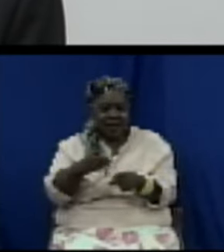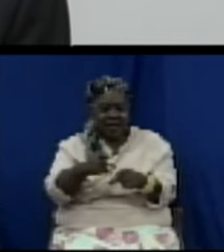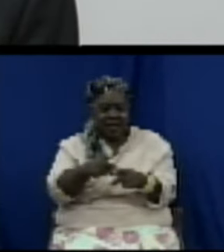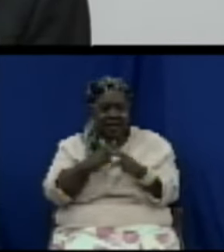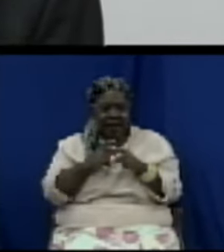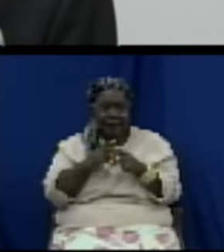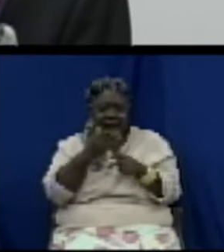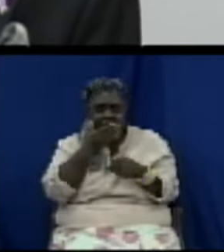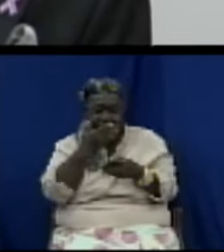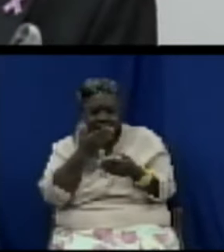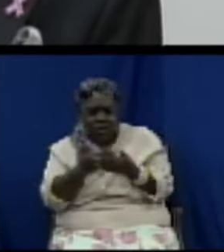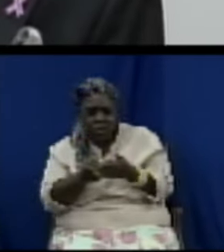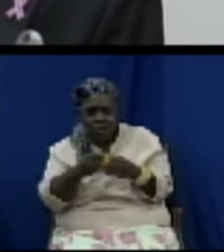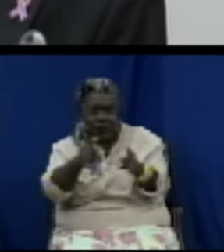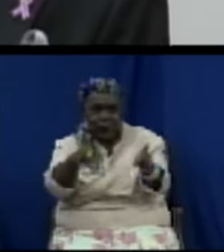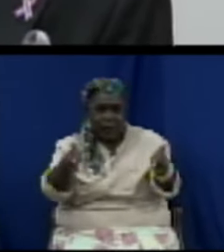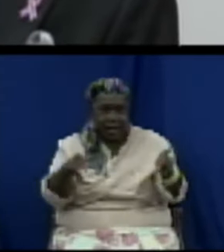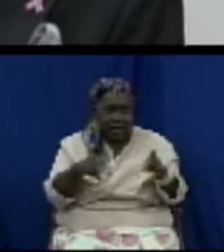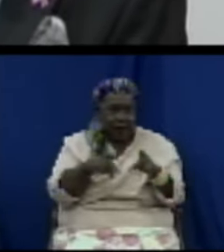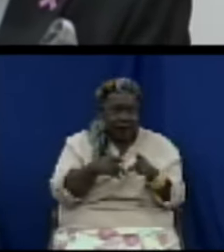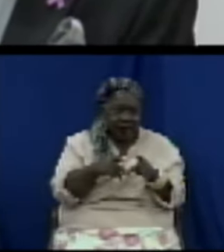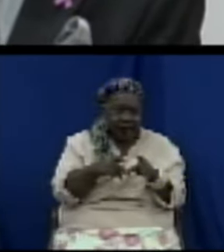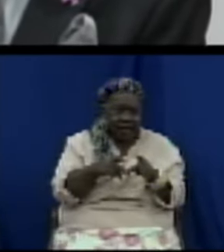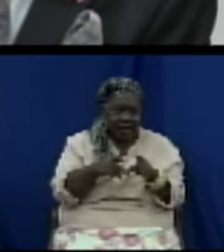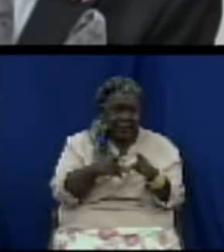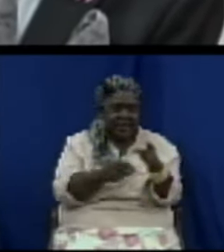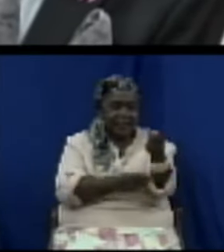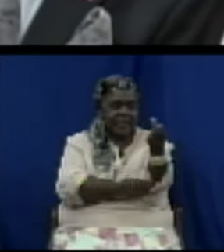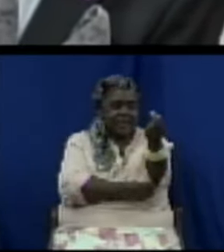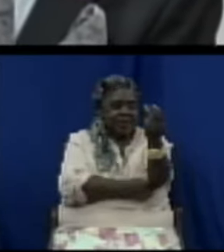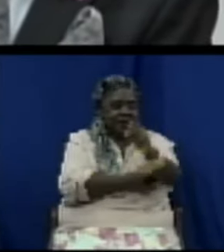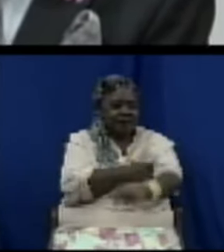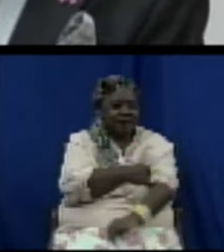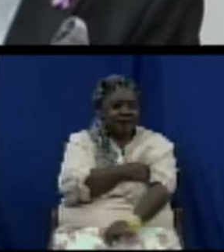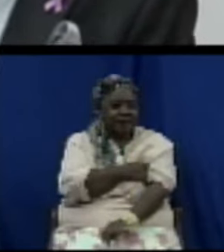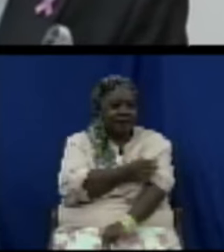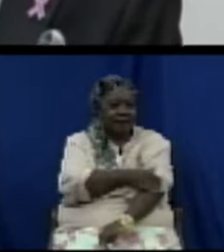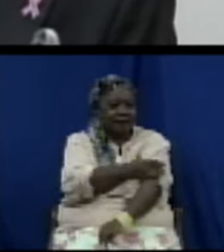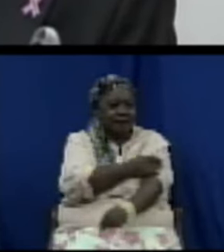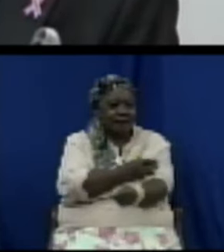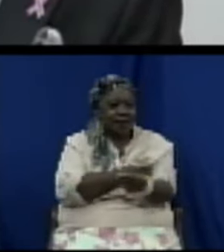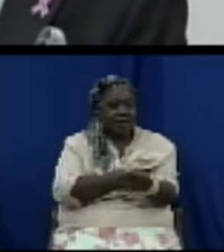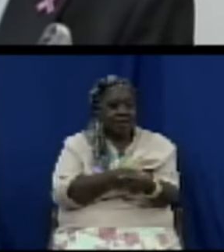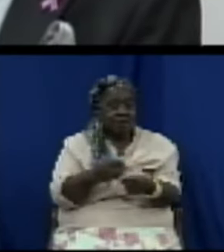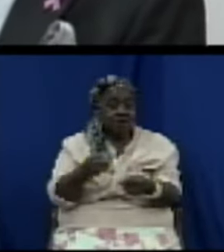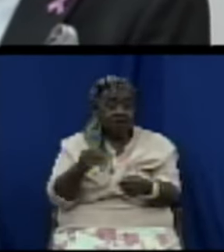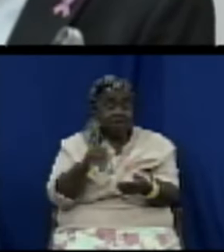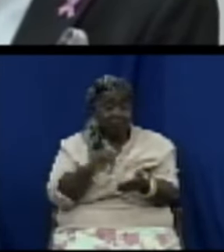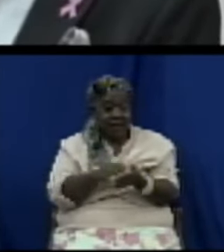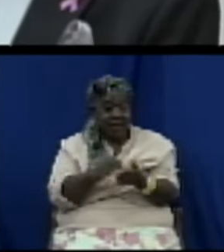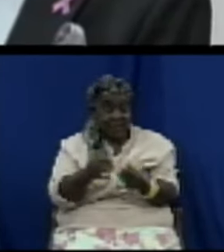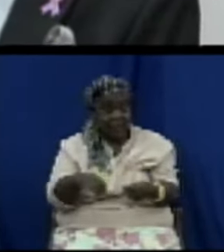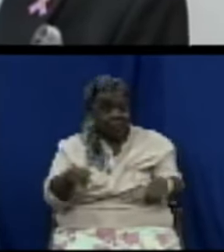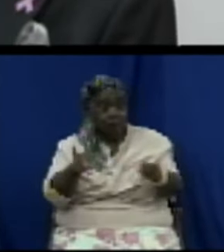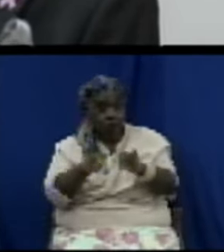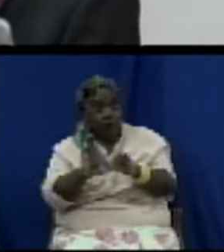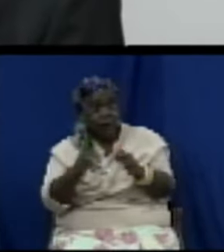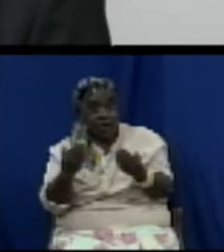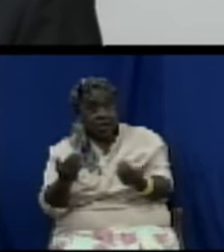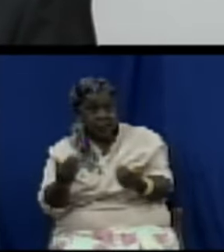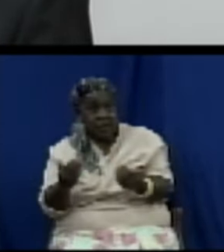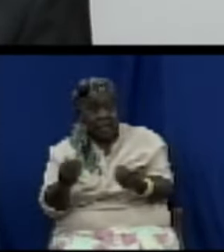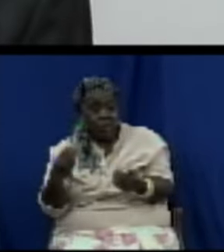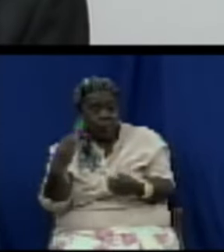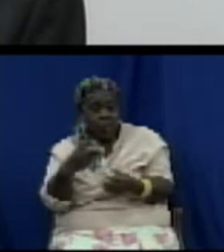these are important matters that will now come to play as we try to